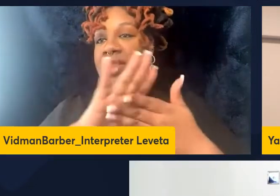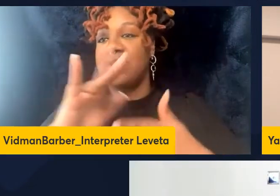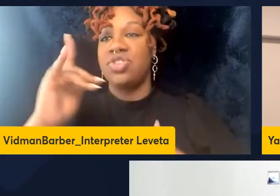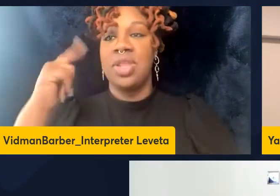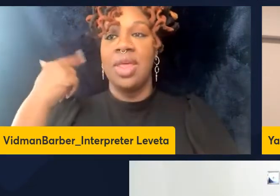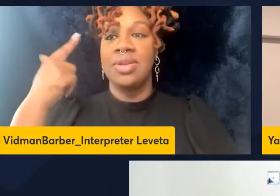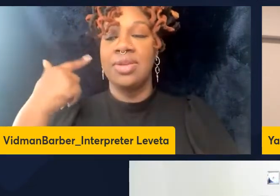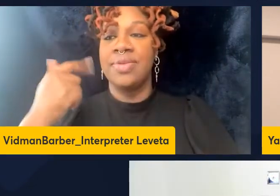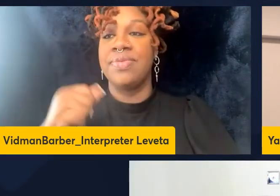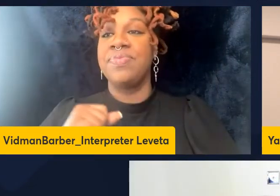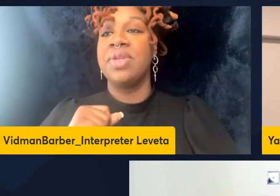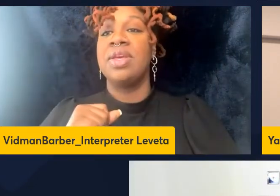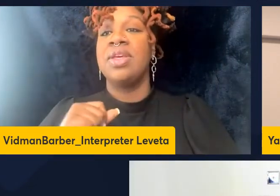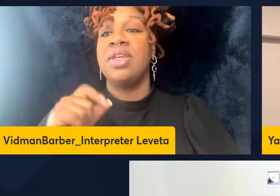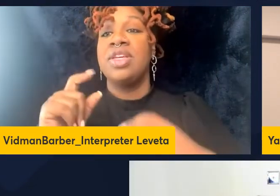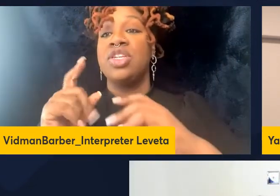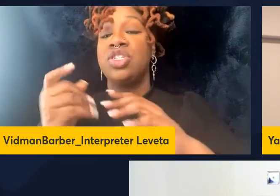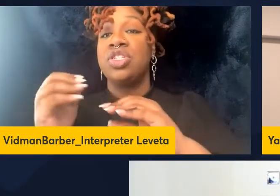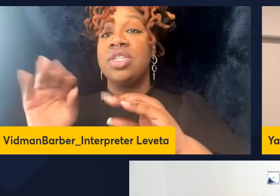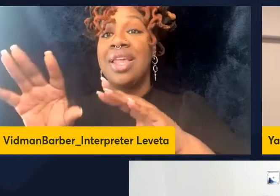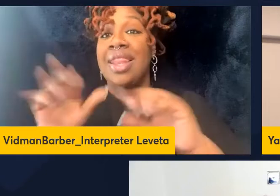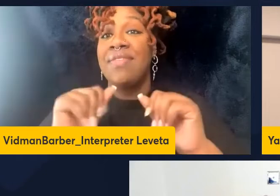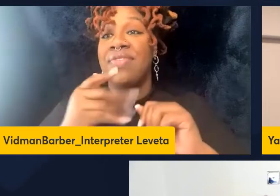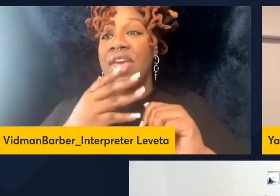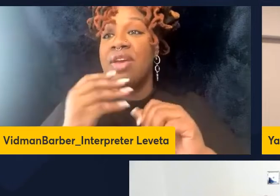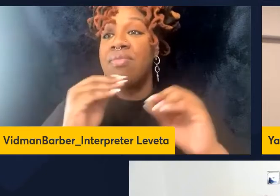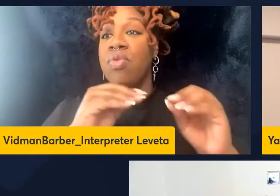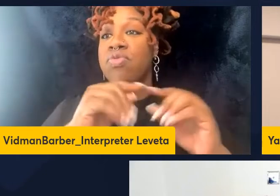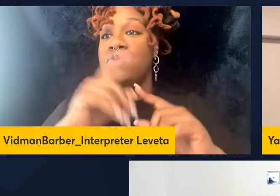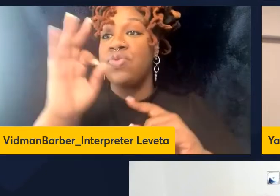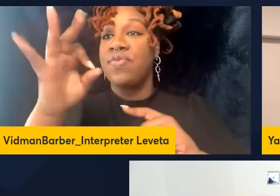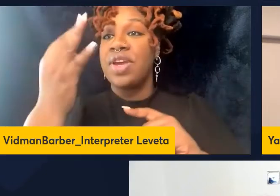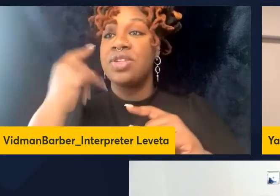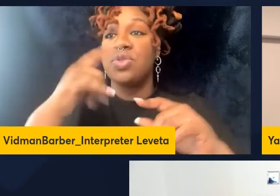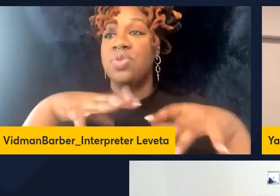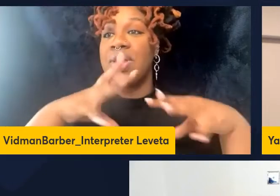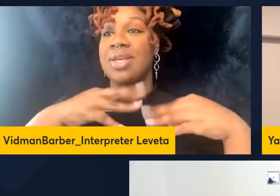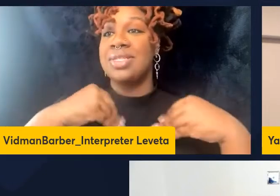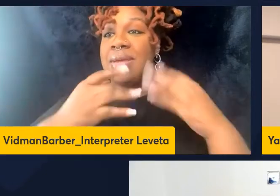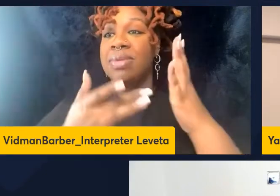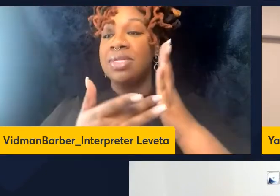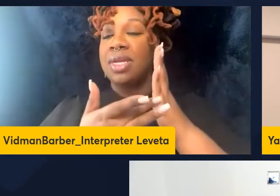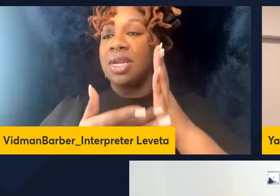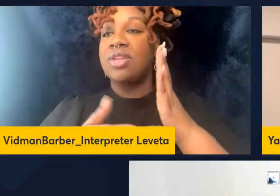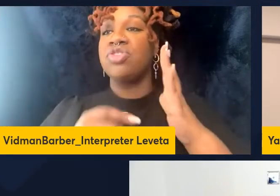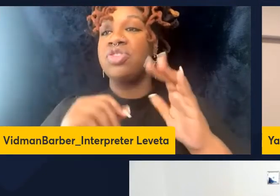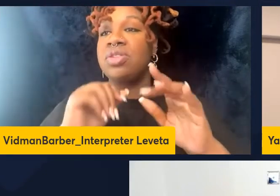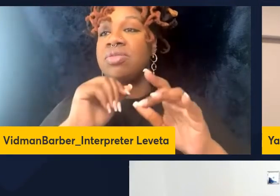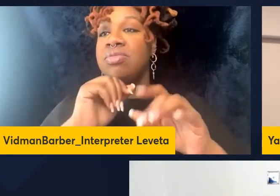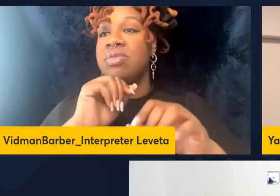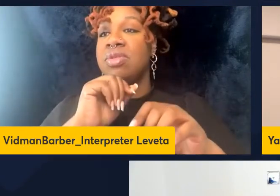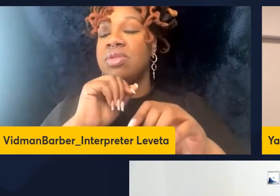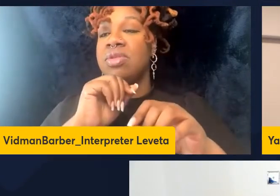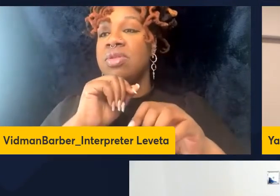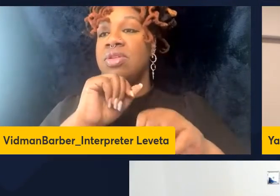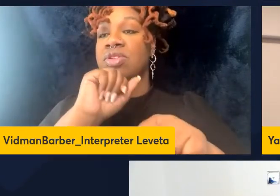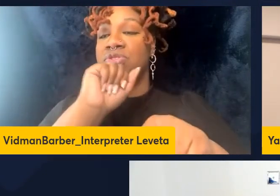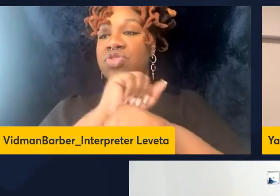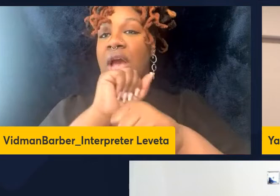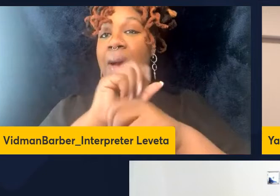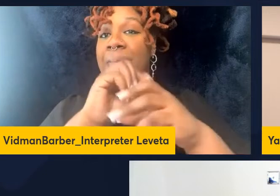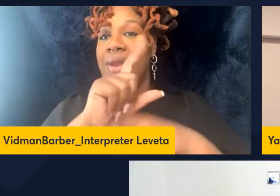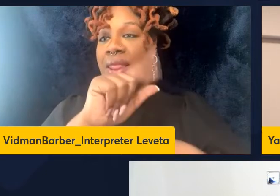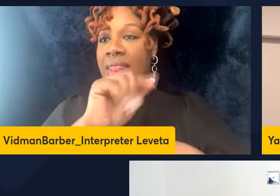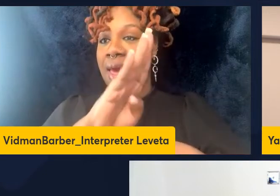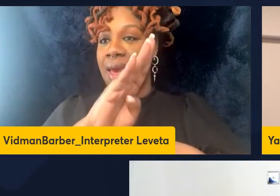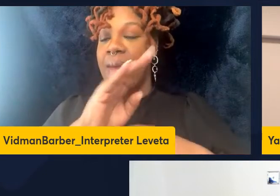2001 from France to take on a technician job in Dr. Nikolai Noomov's lab and worked on the